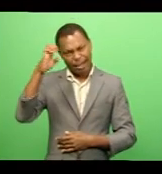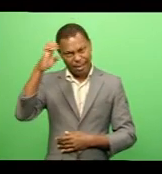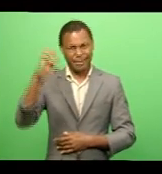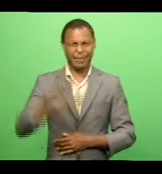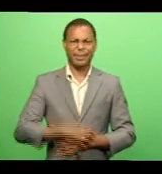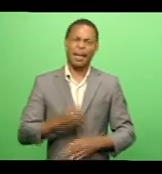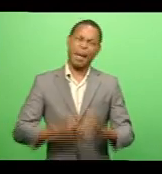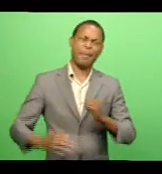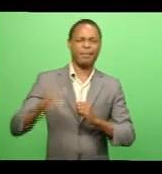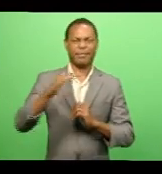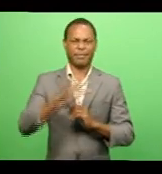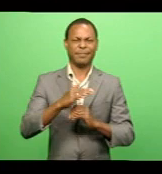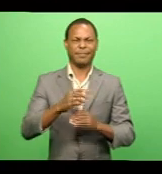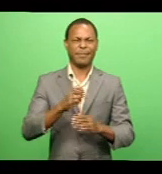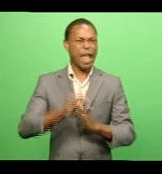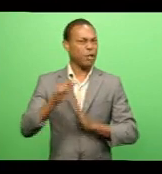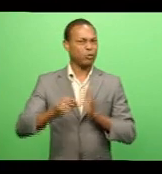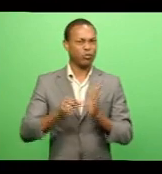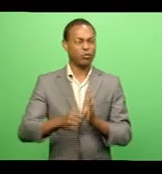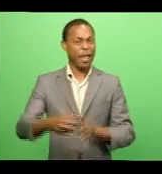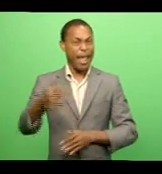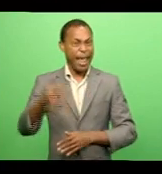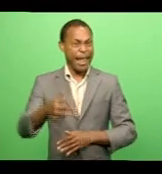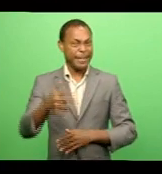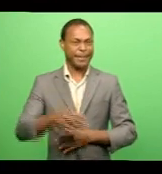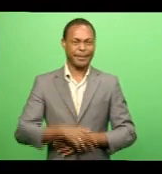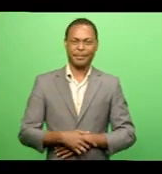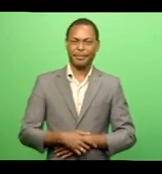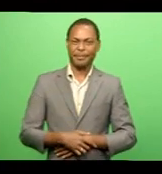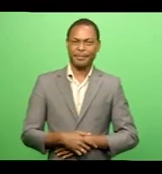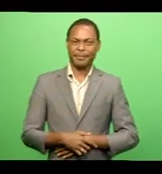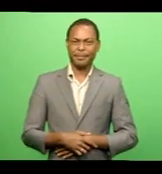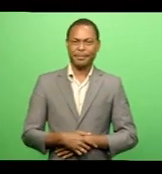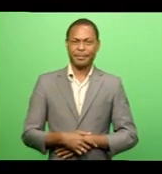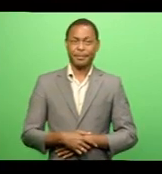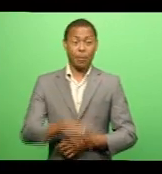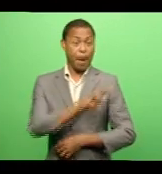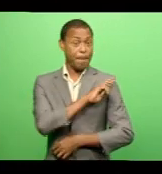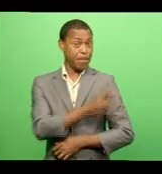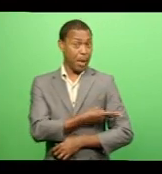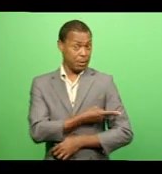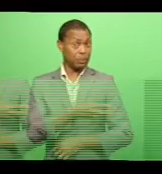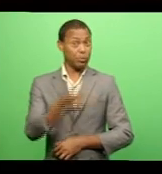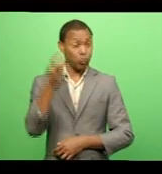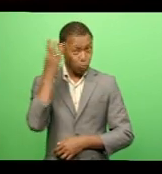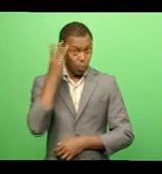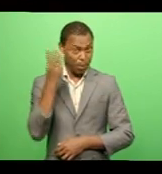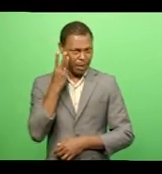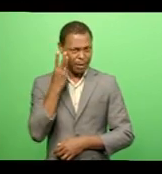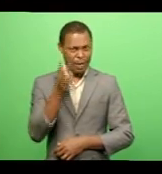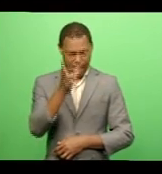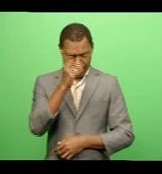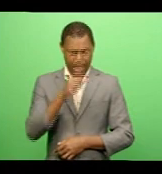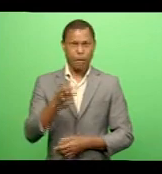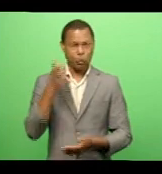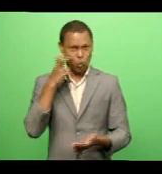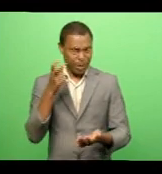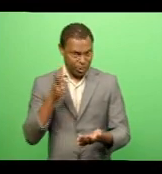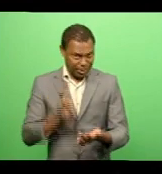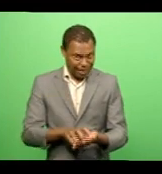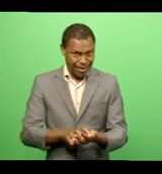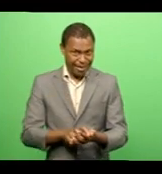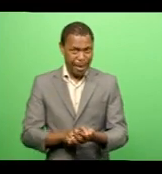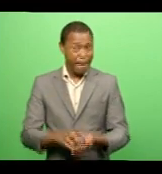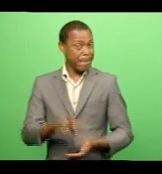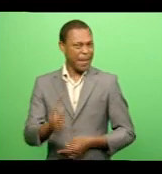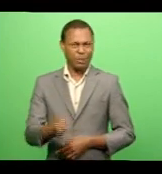age of 18 Before it was made available for use The pregnant women can also register for the vaccination However, they